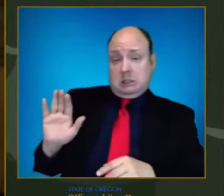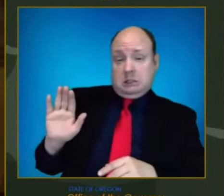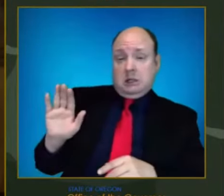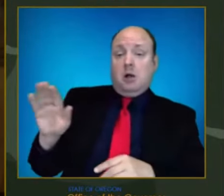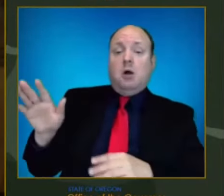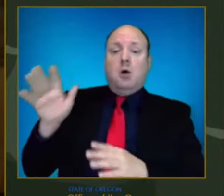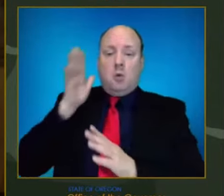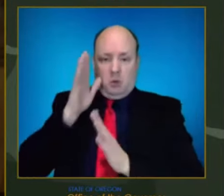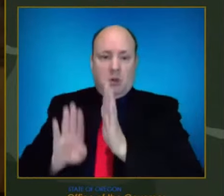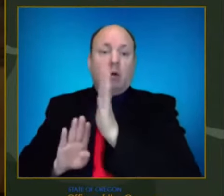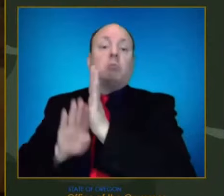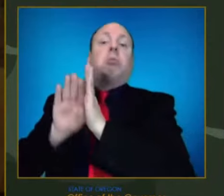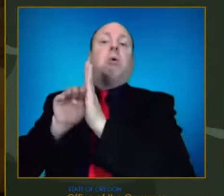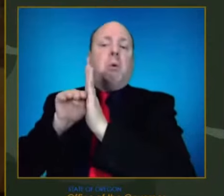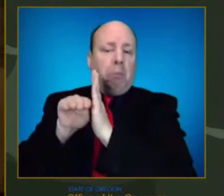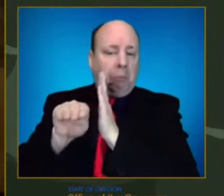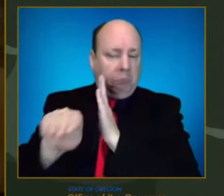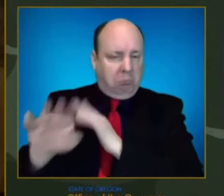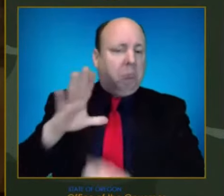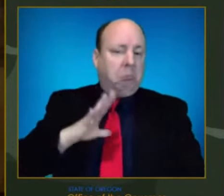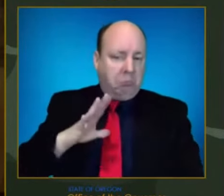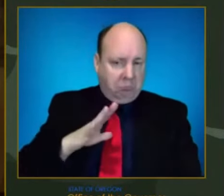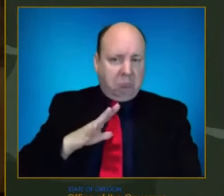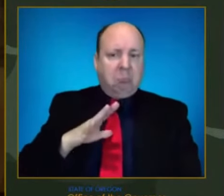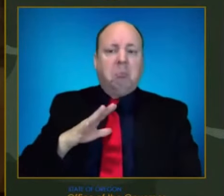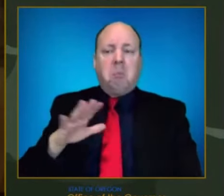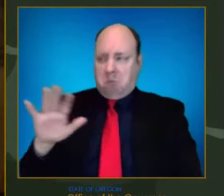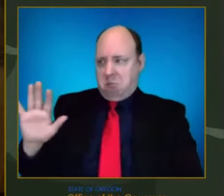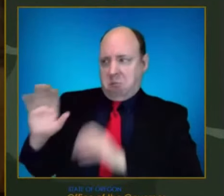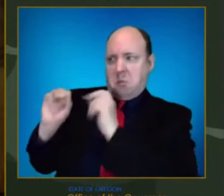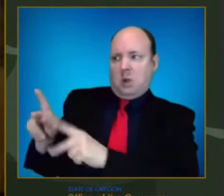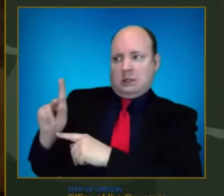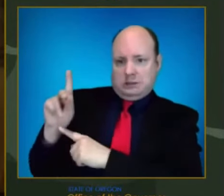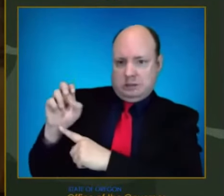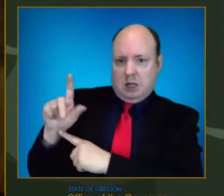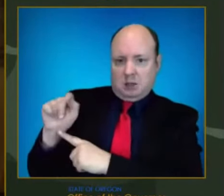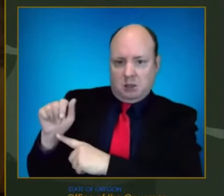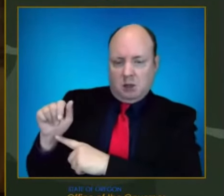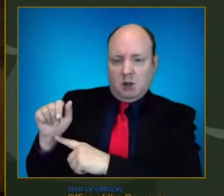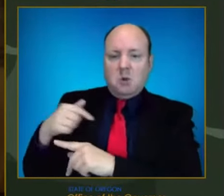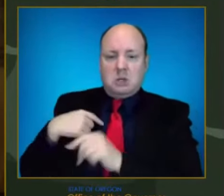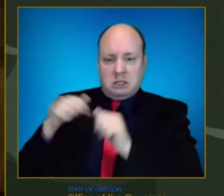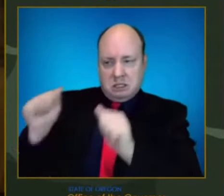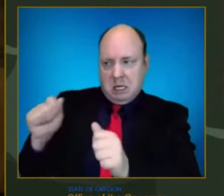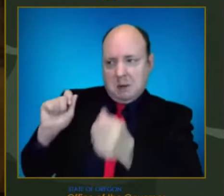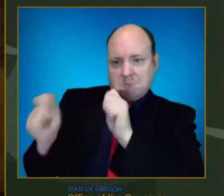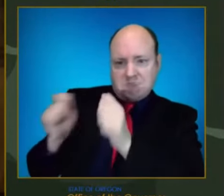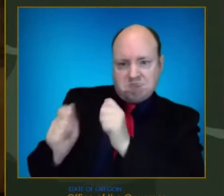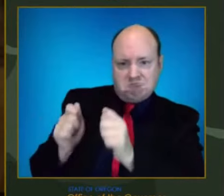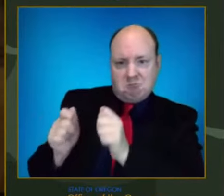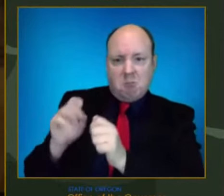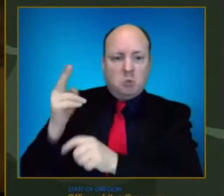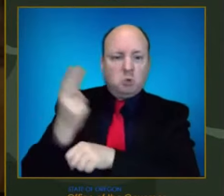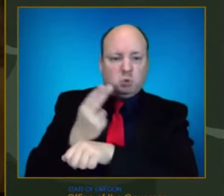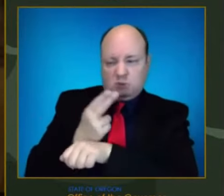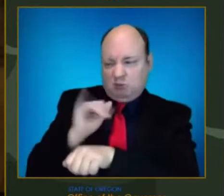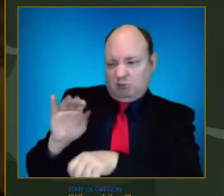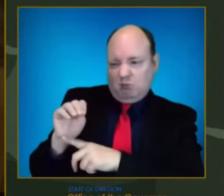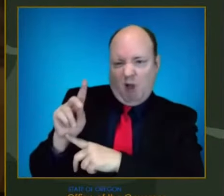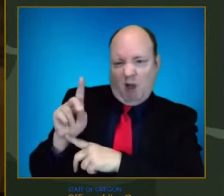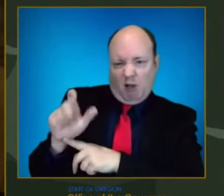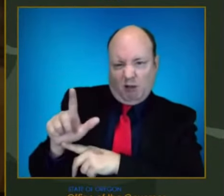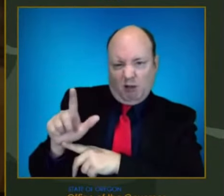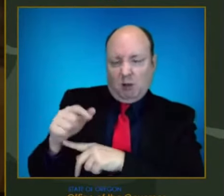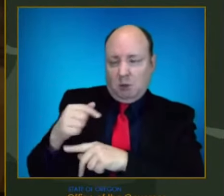predictable thing at this point, which I think shows you that you can model things and it can tell you about what's coming. What's